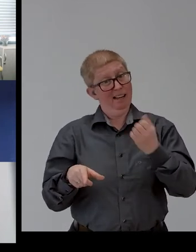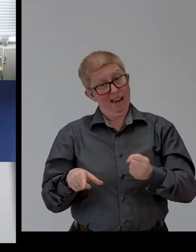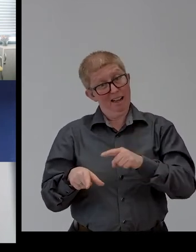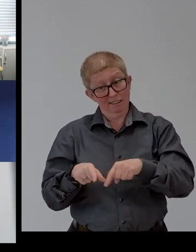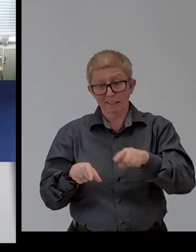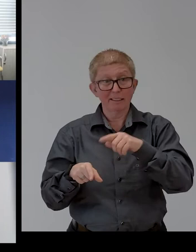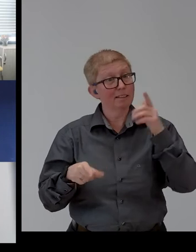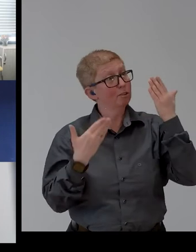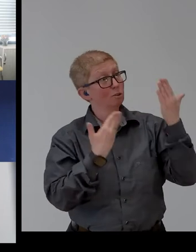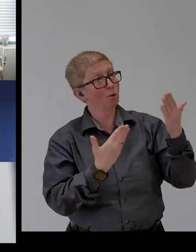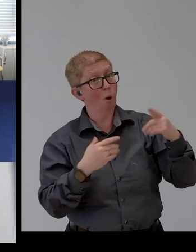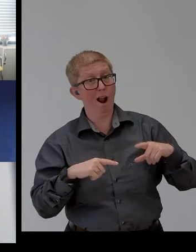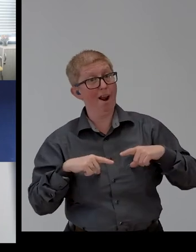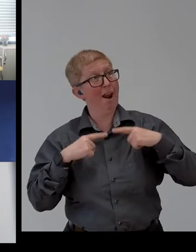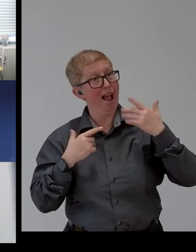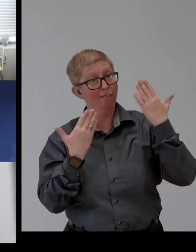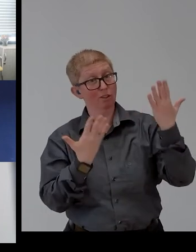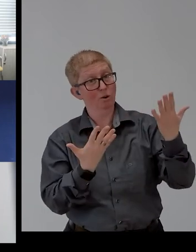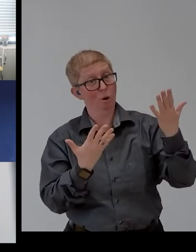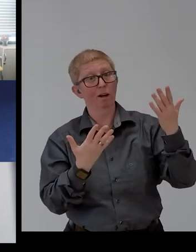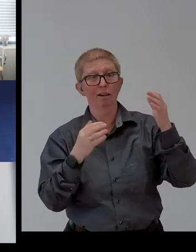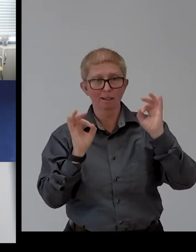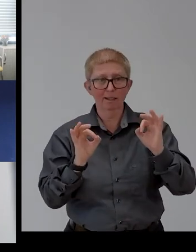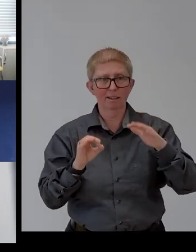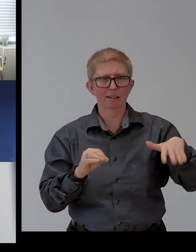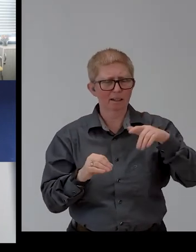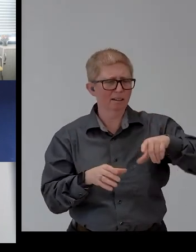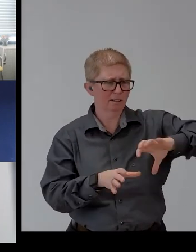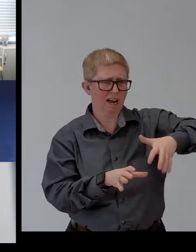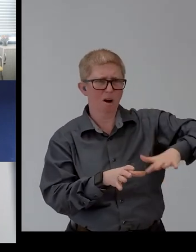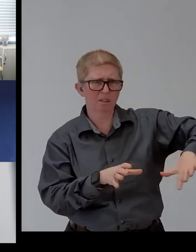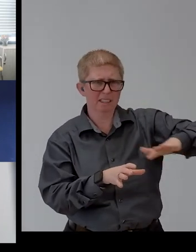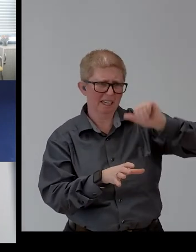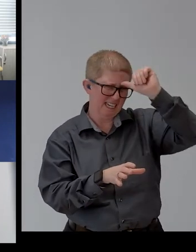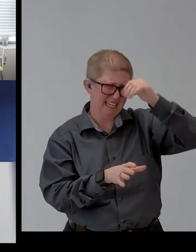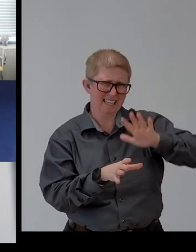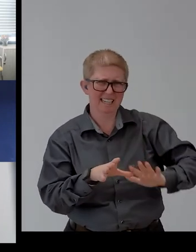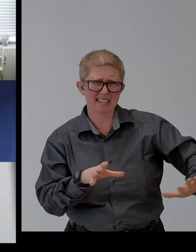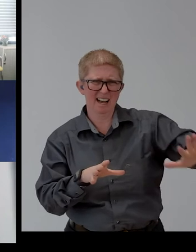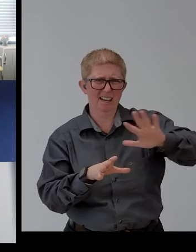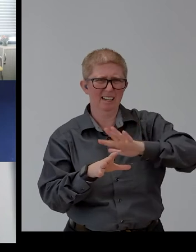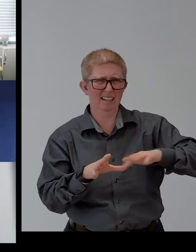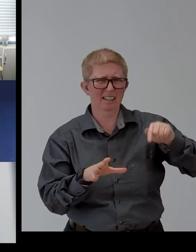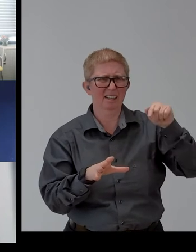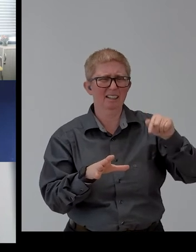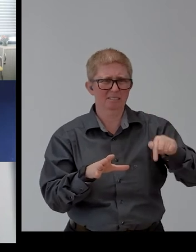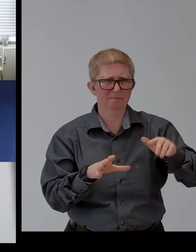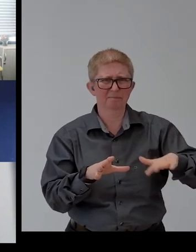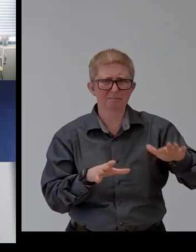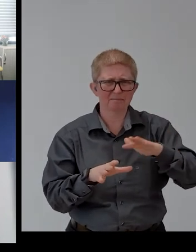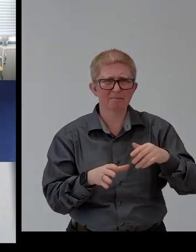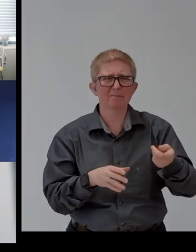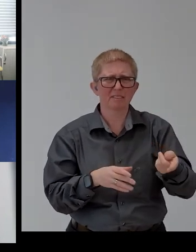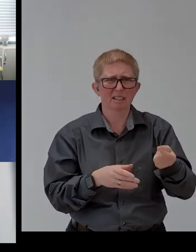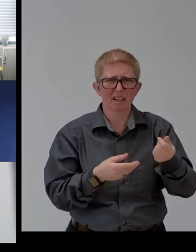the digital publishing landscape in India. Now we are working with international organizations to replicate